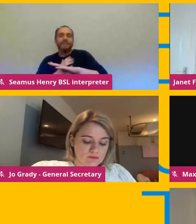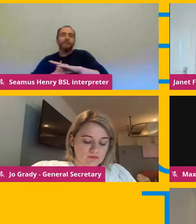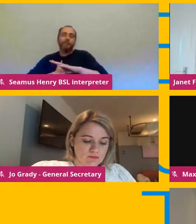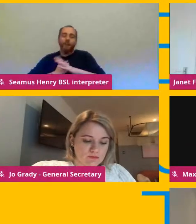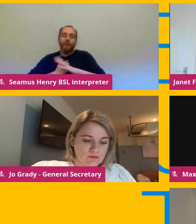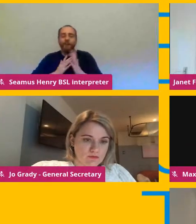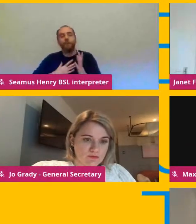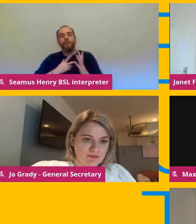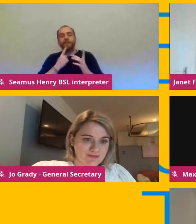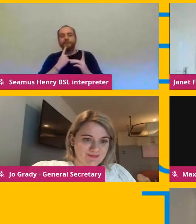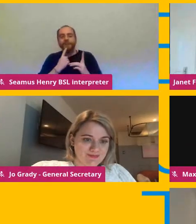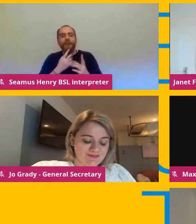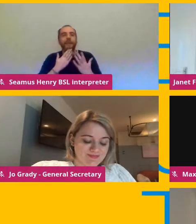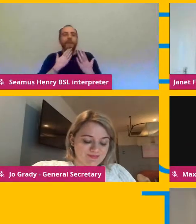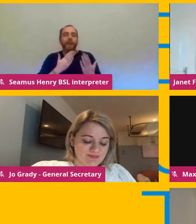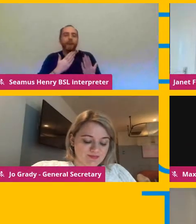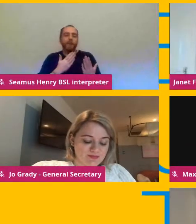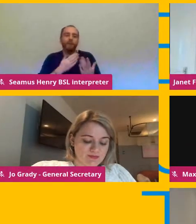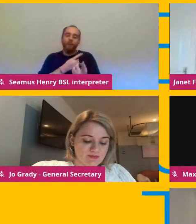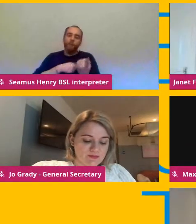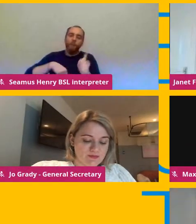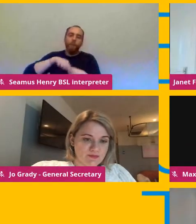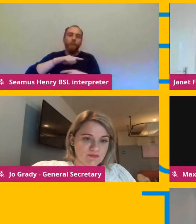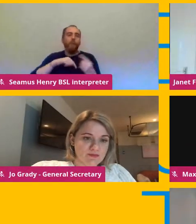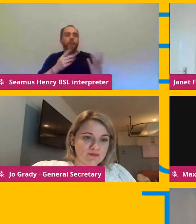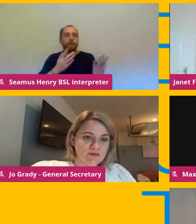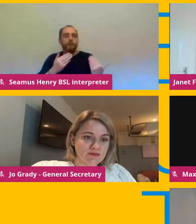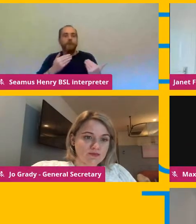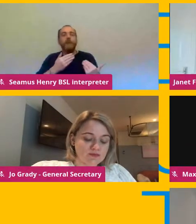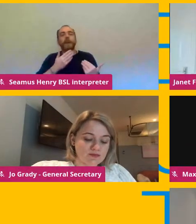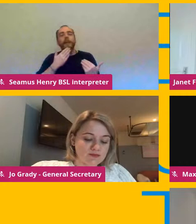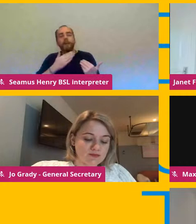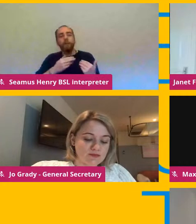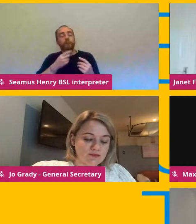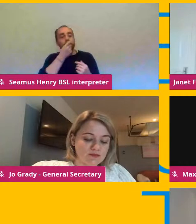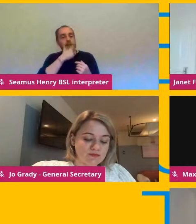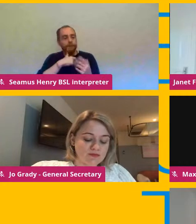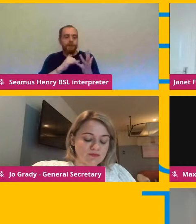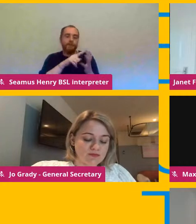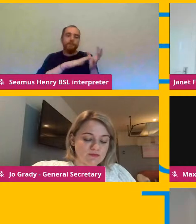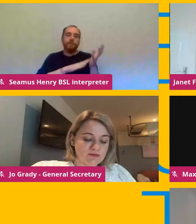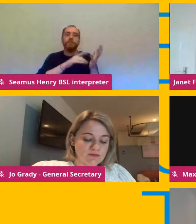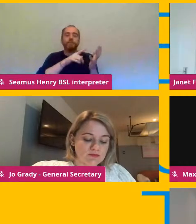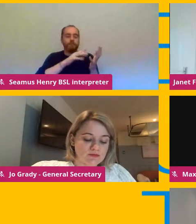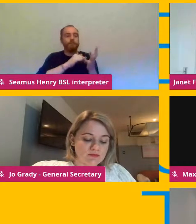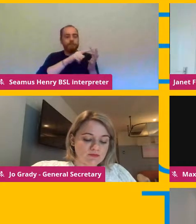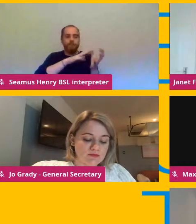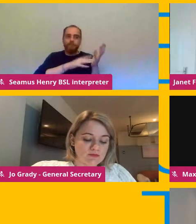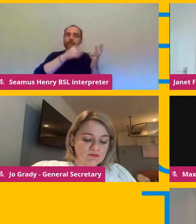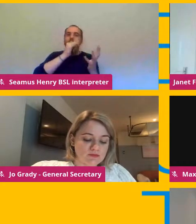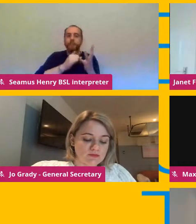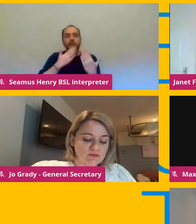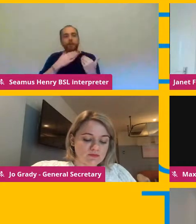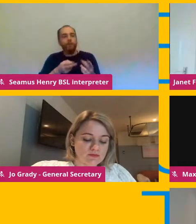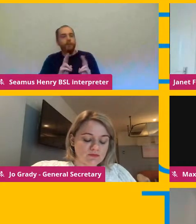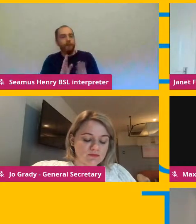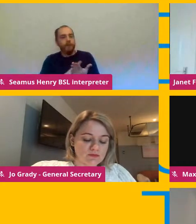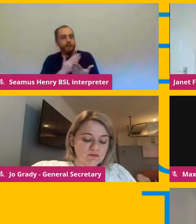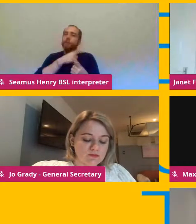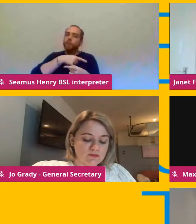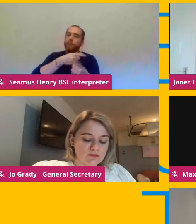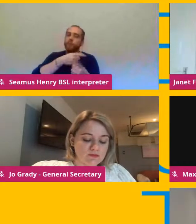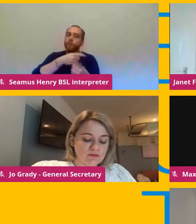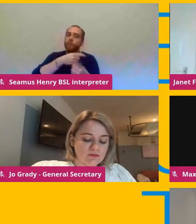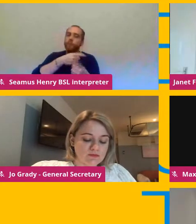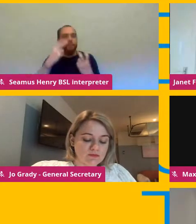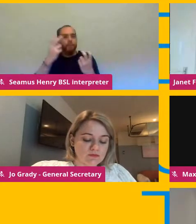thank you very much to Seamus for um interpreting um in british sign language really appreciate that and thank you to everyone for watching and for